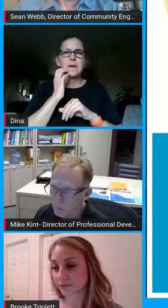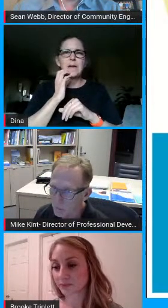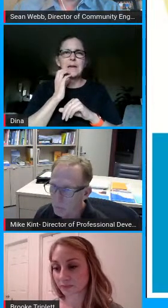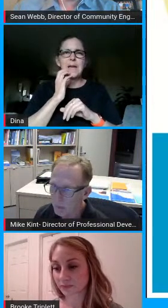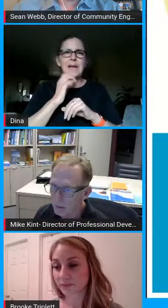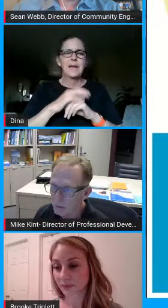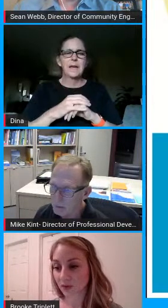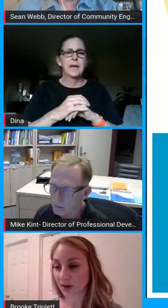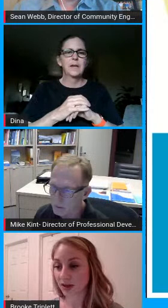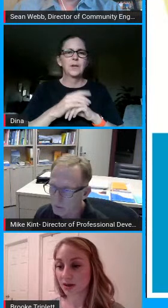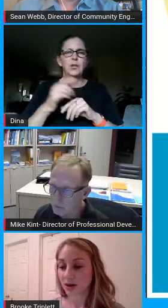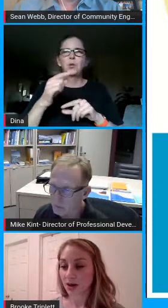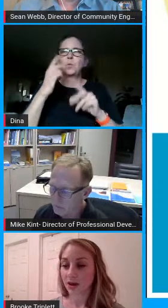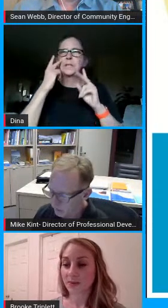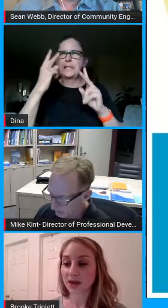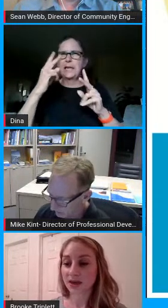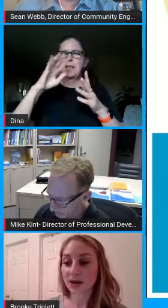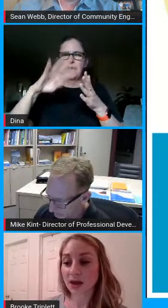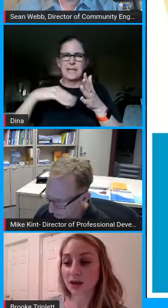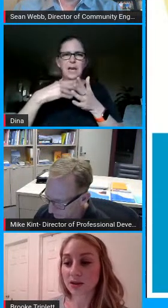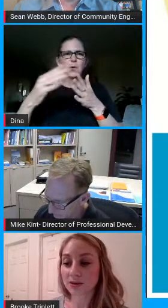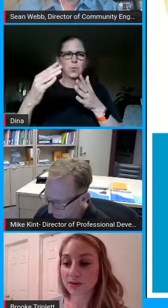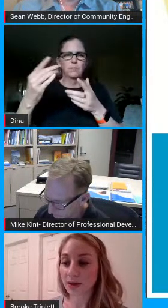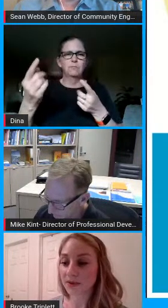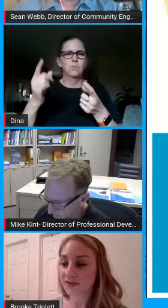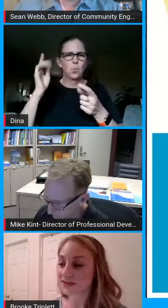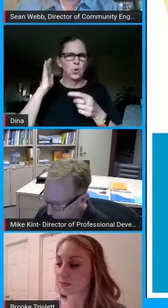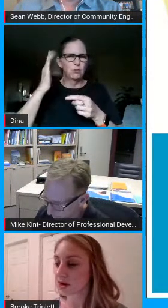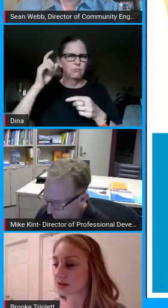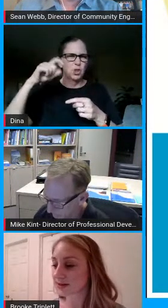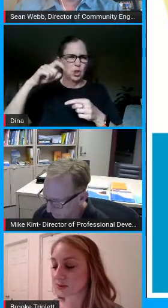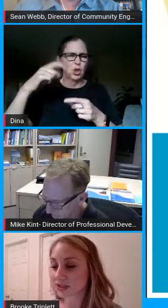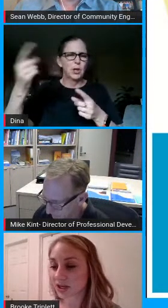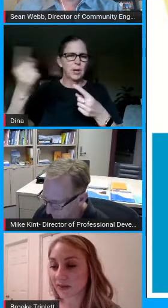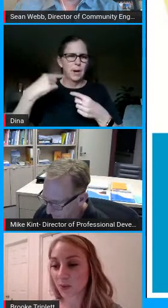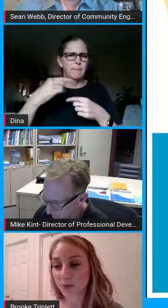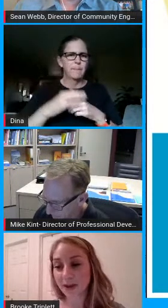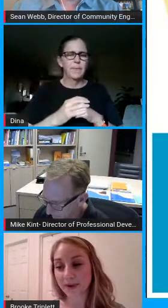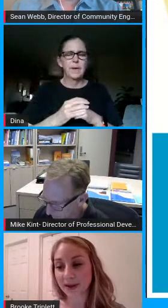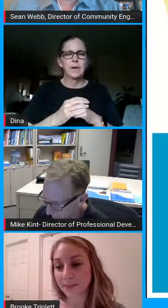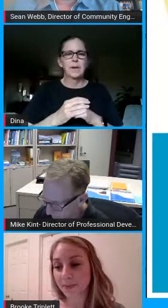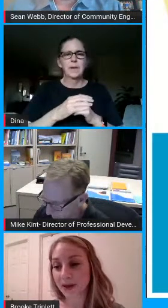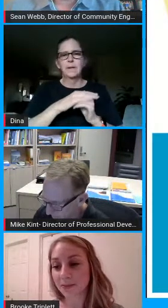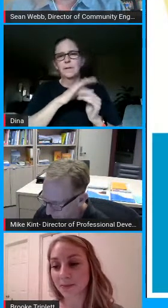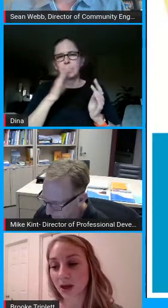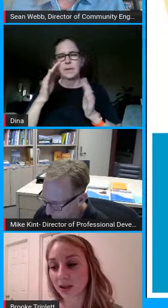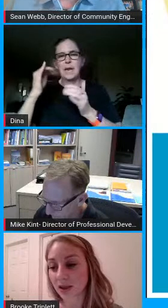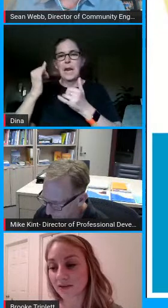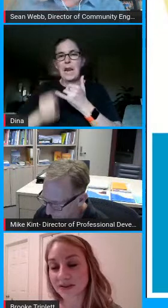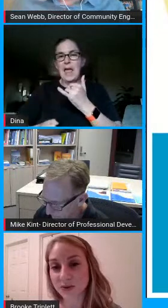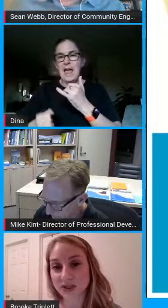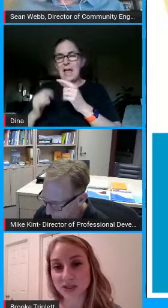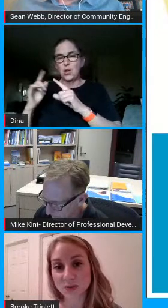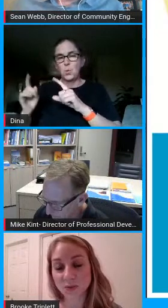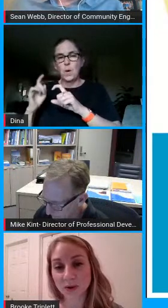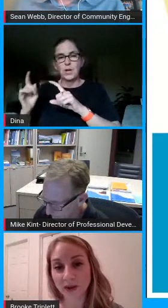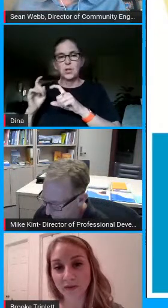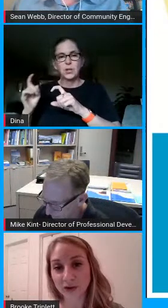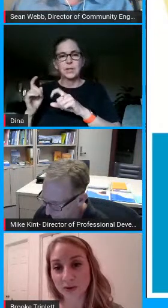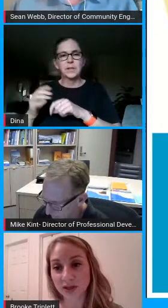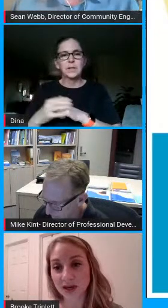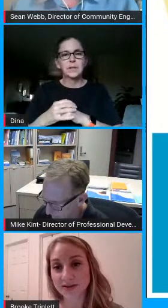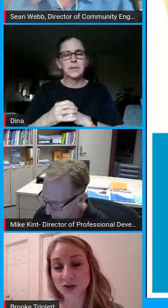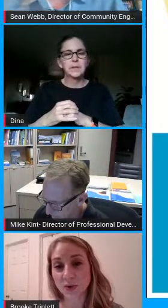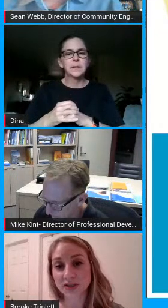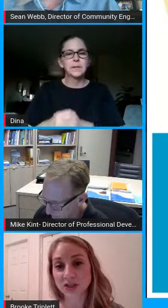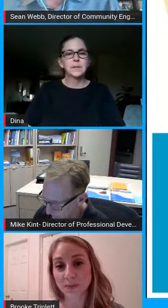shortly okay um and uh i believe this can be our last question and then we'll wrap it up um a lot of these questions we'll put on